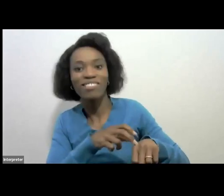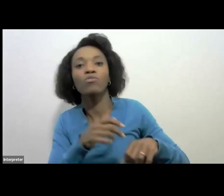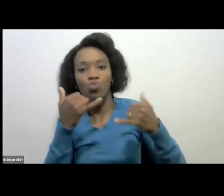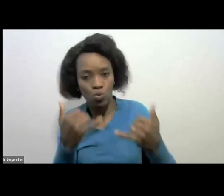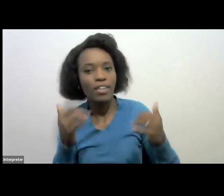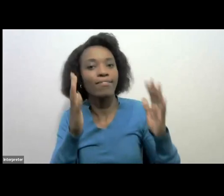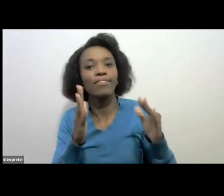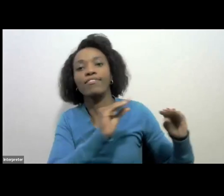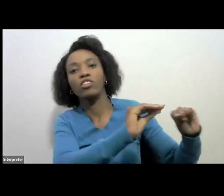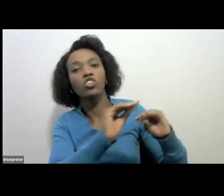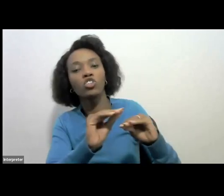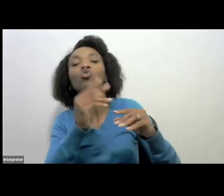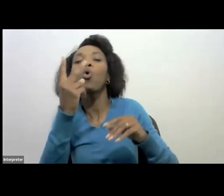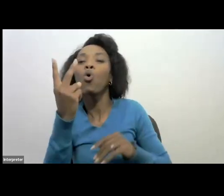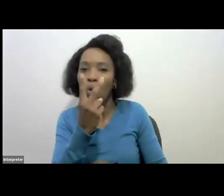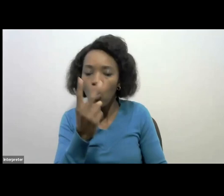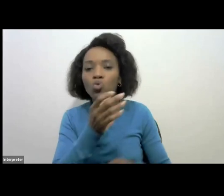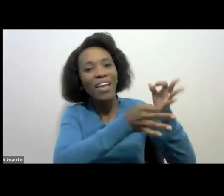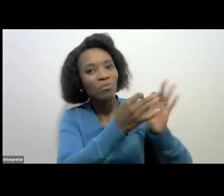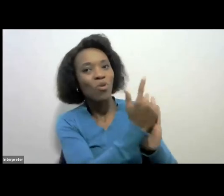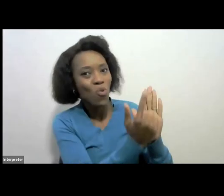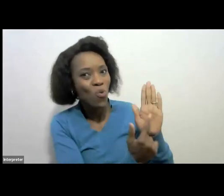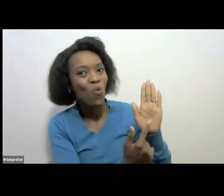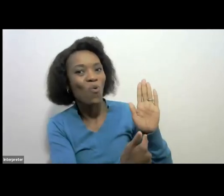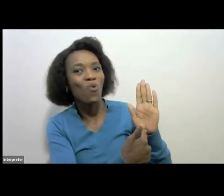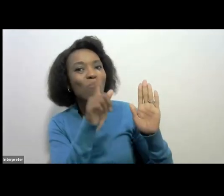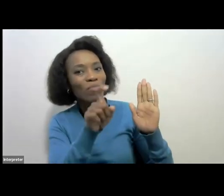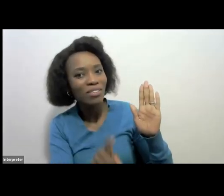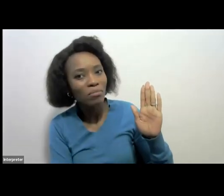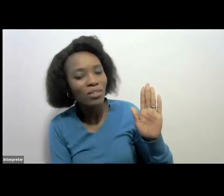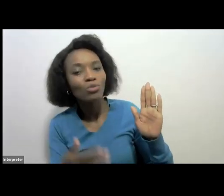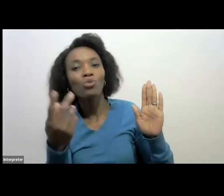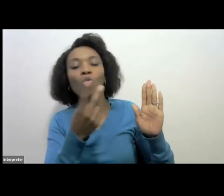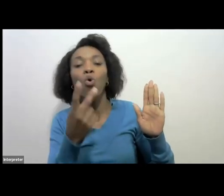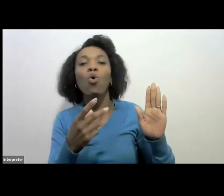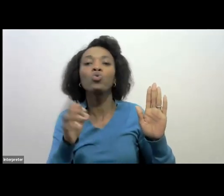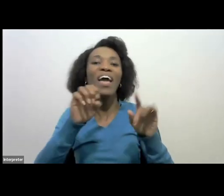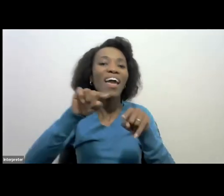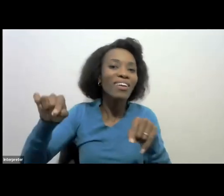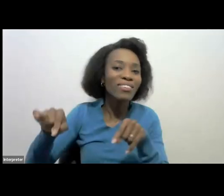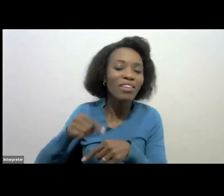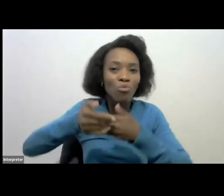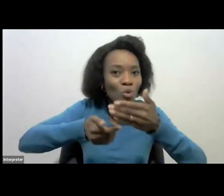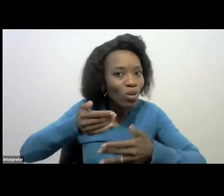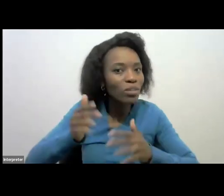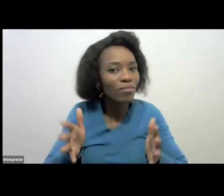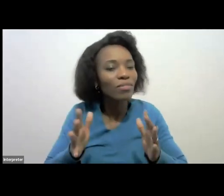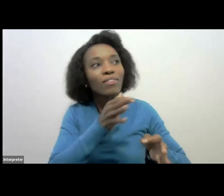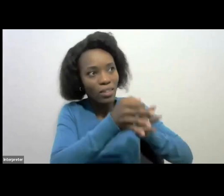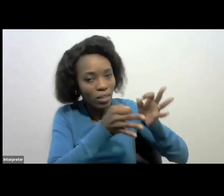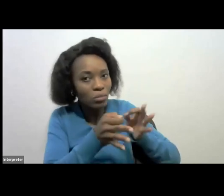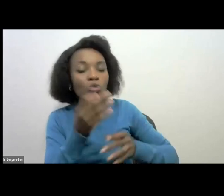provided general legislation principles, we offered estate processes, we also offered you